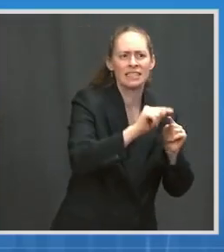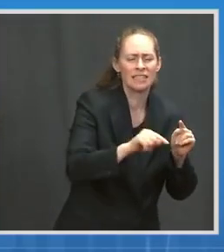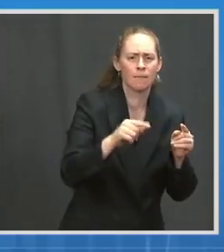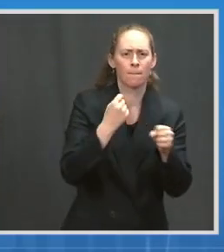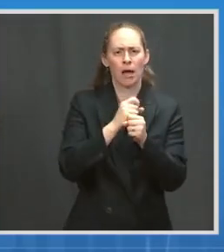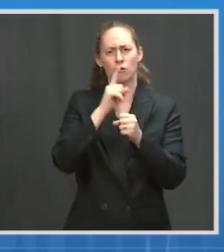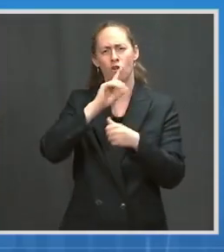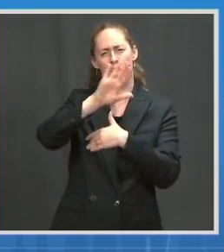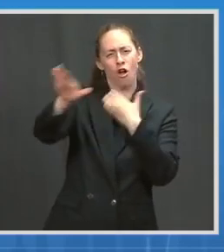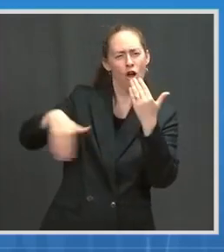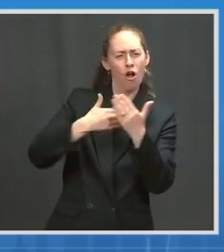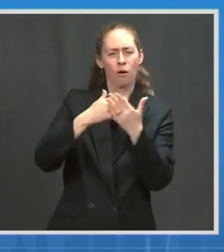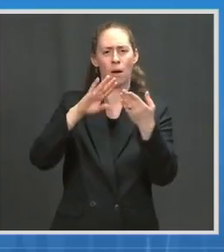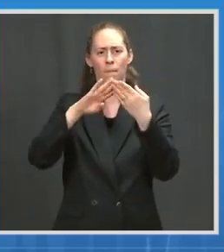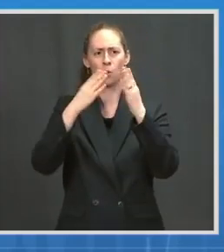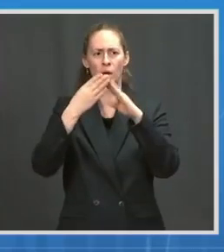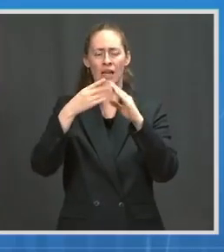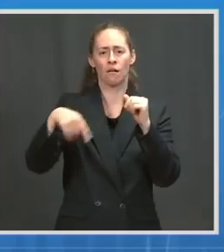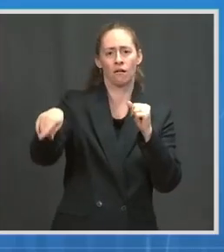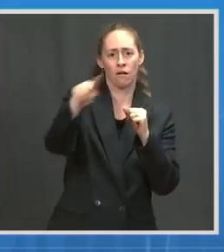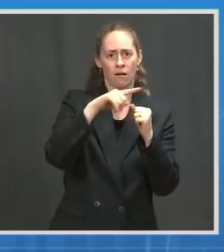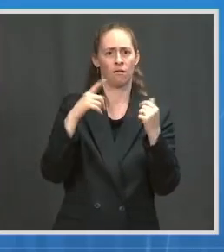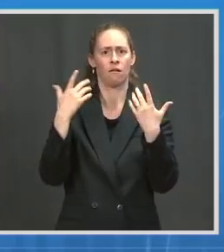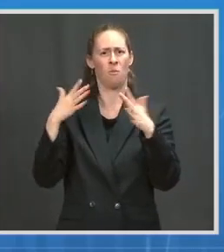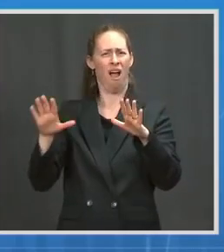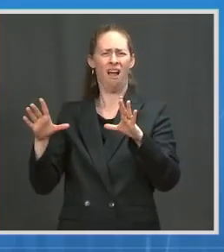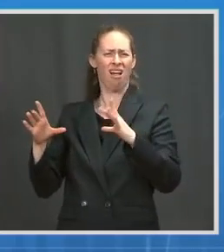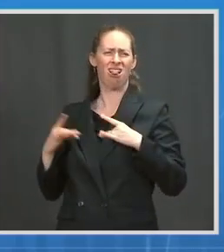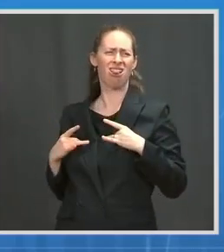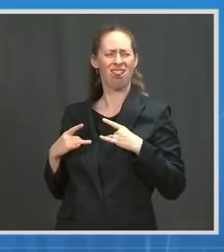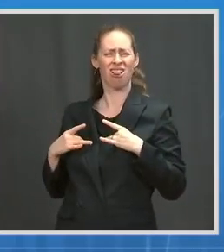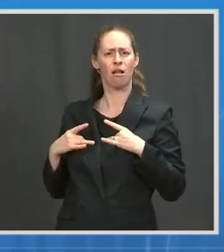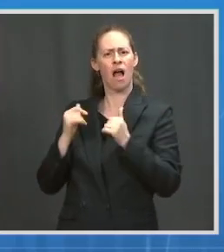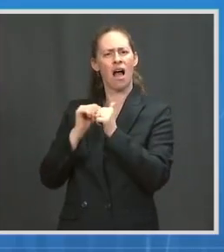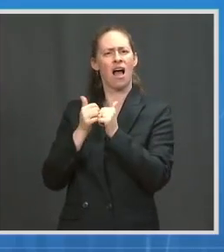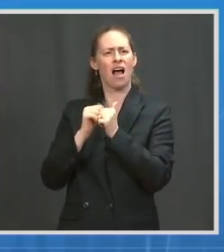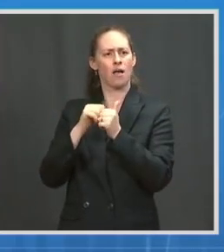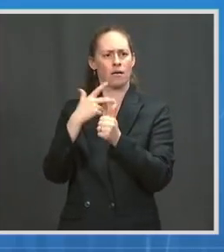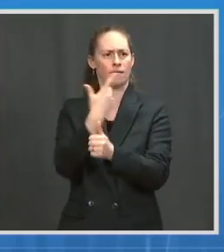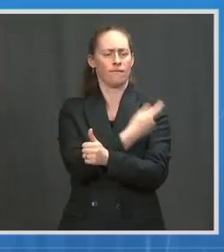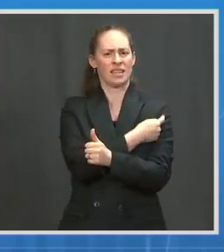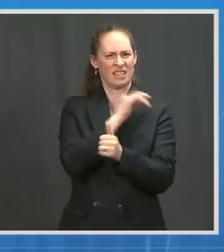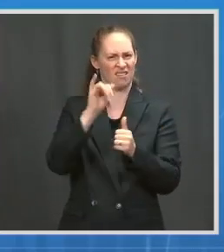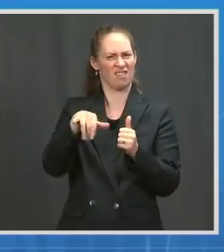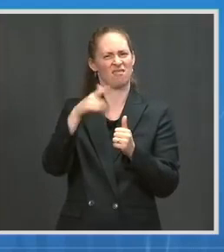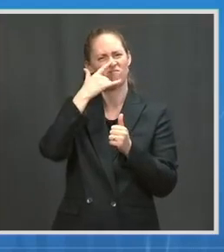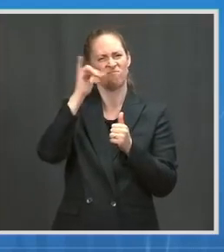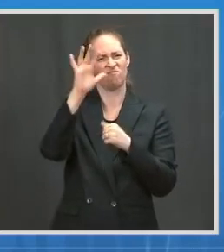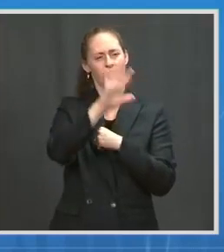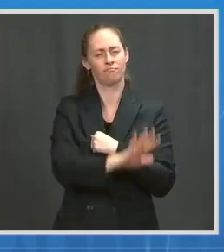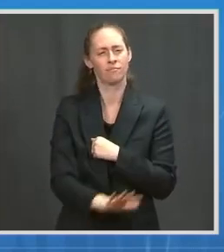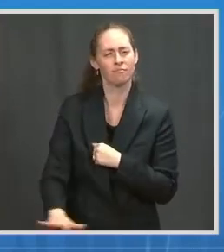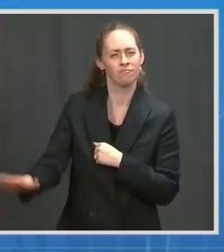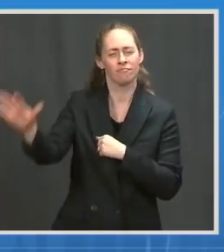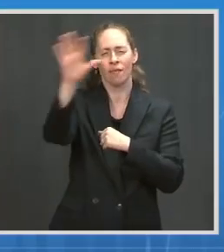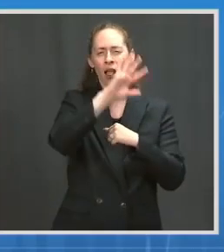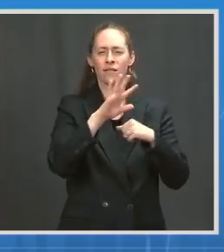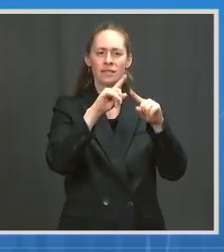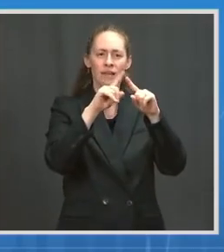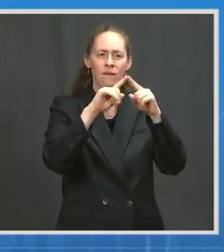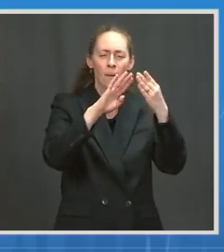in those singular communities. So not only is it 70 percent across the nation, but it is 70 percent in each of these individual communities. Mr.